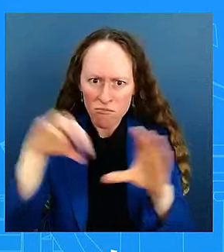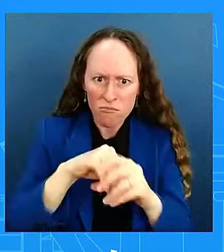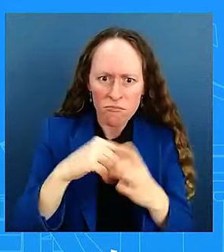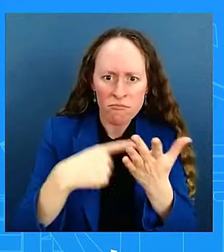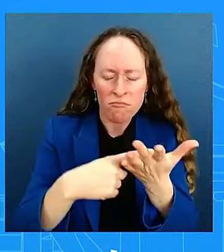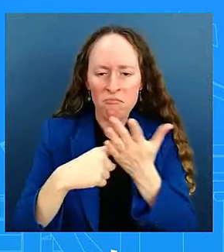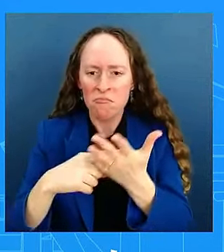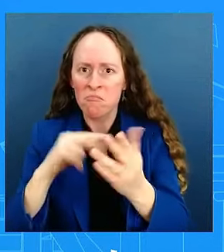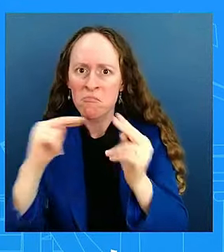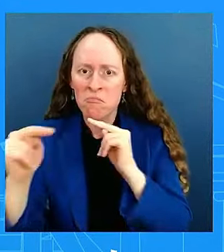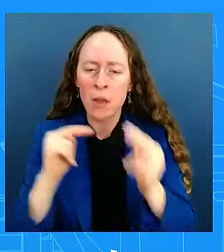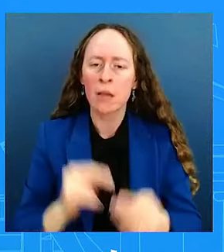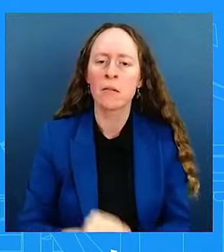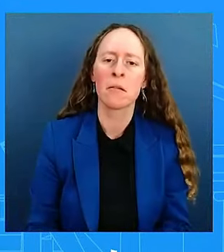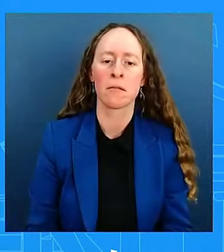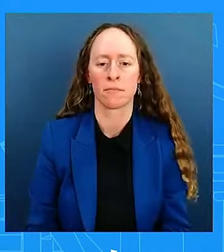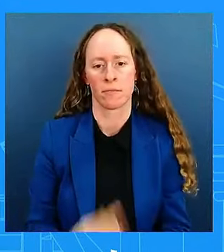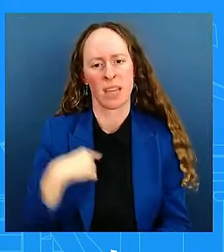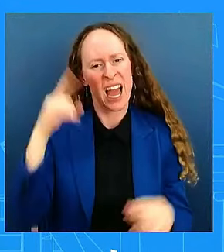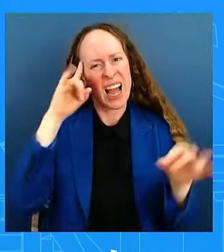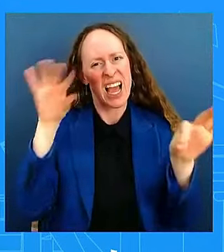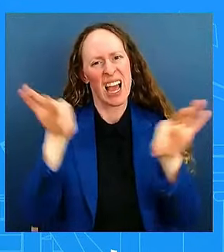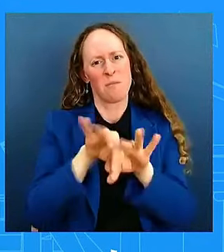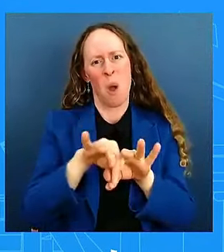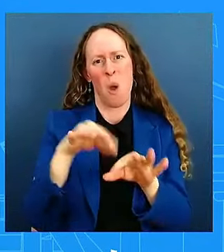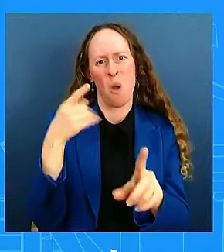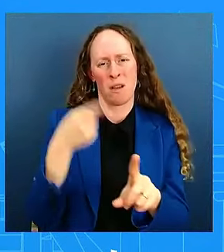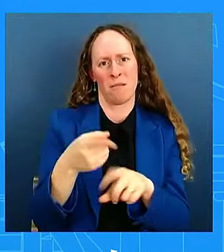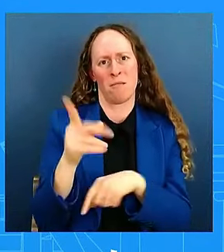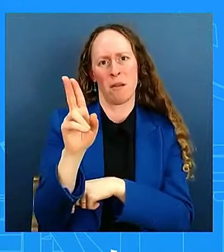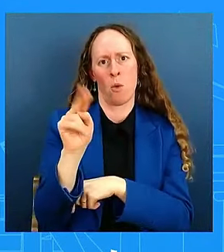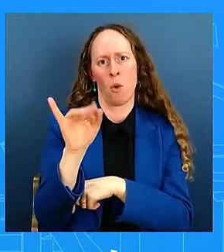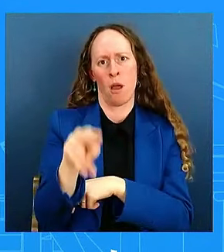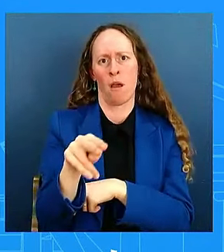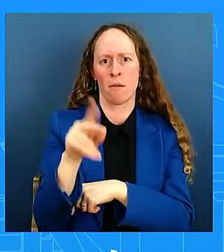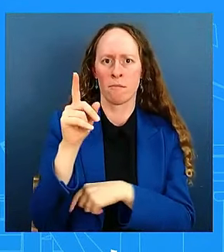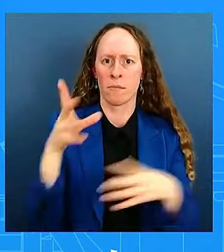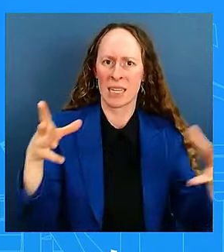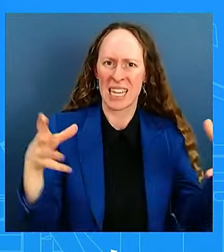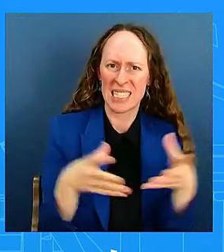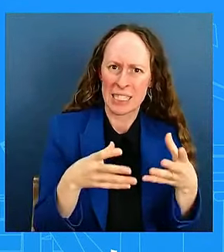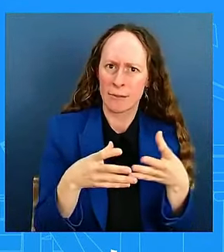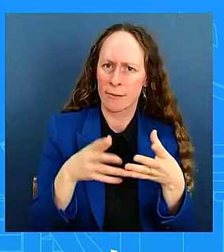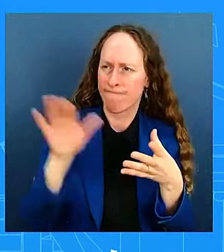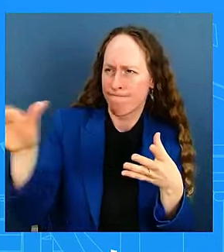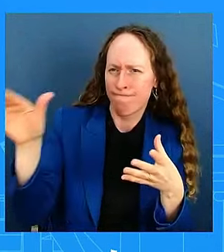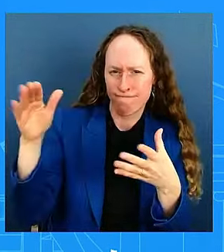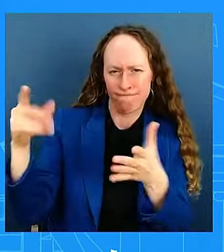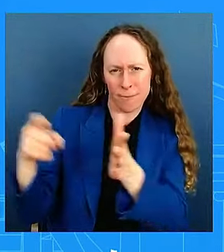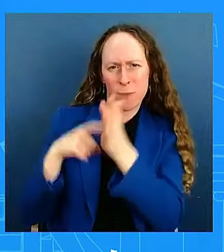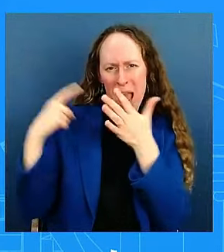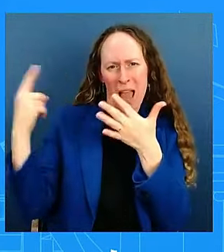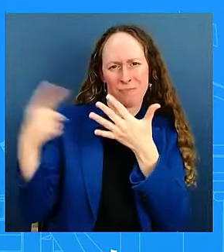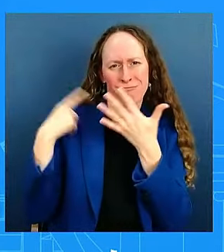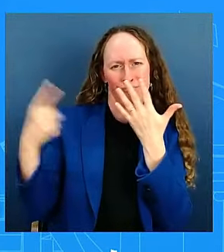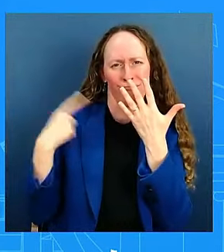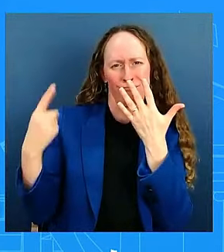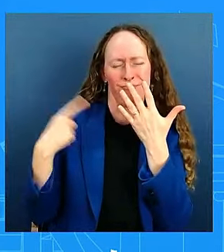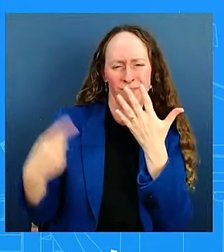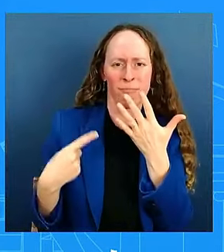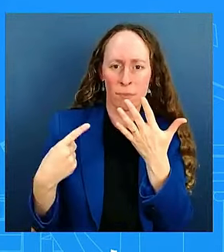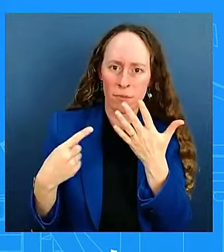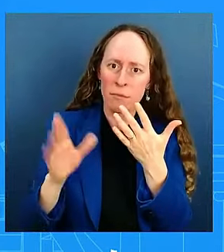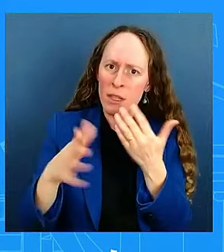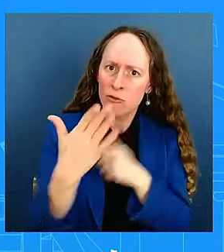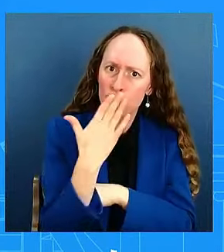important. That's what we're seeing. And that's what we want to continue to see. Uh, and so, uh, we will be in touch as necessary. Uh, but I